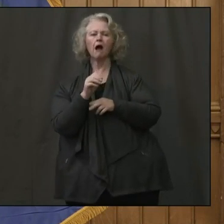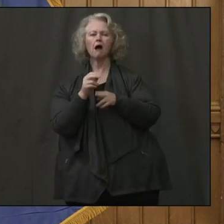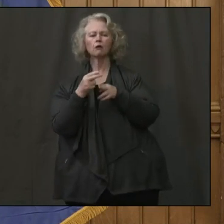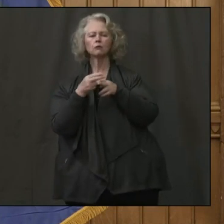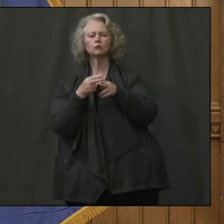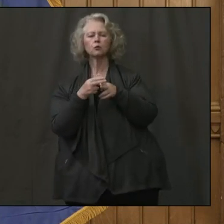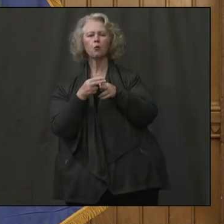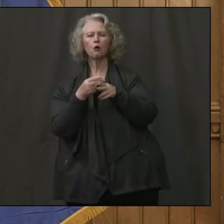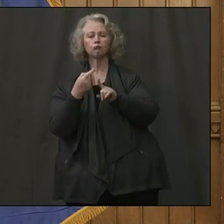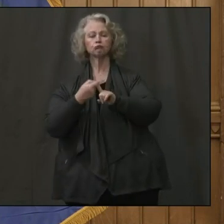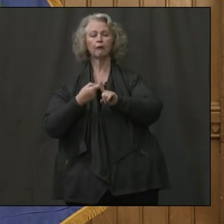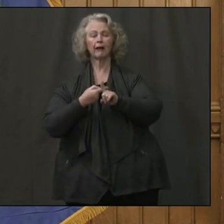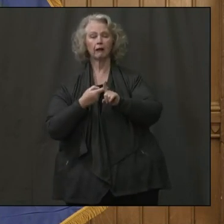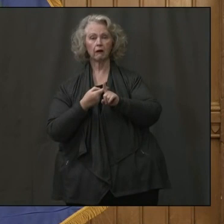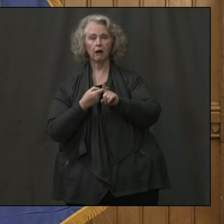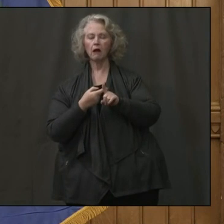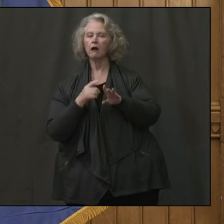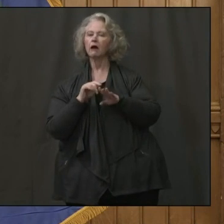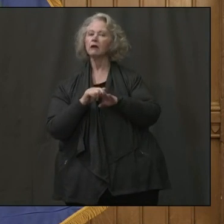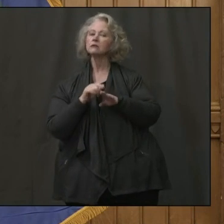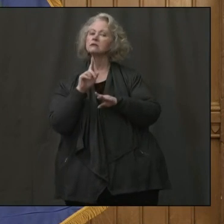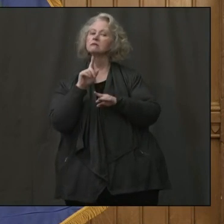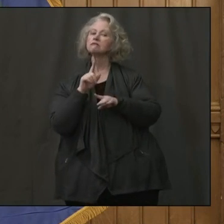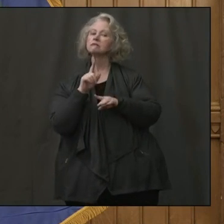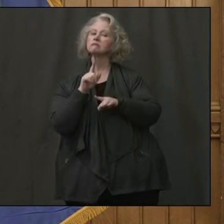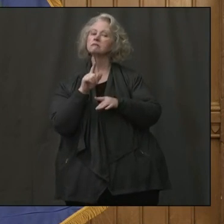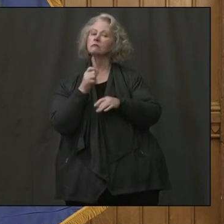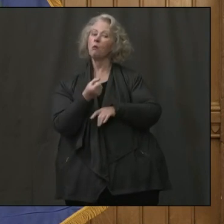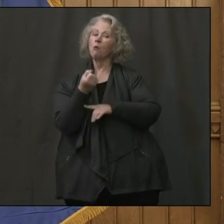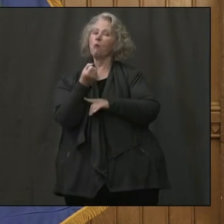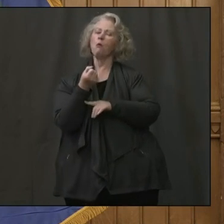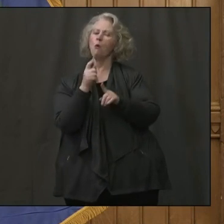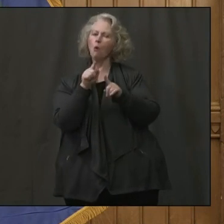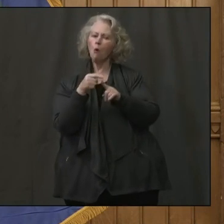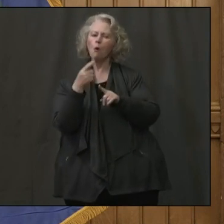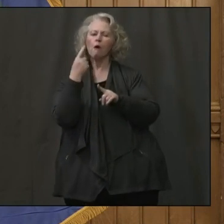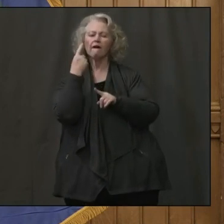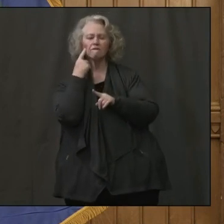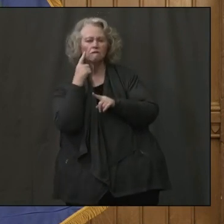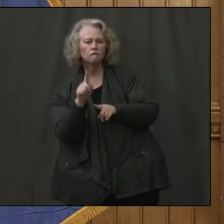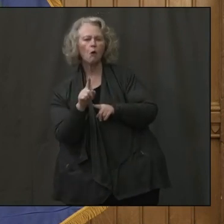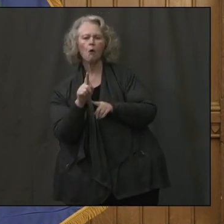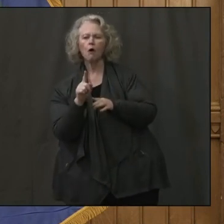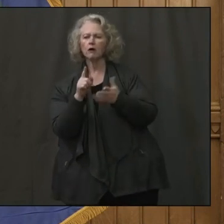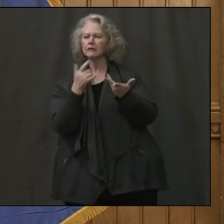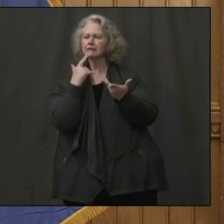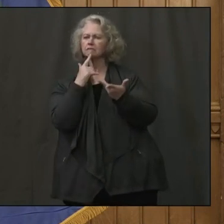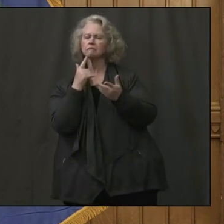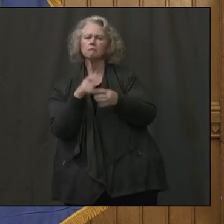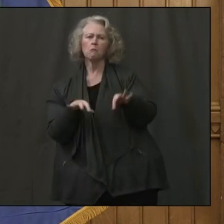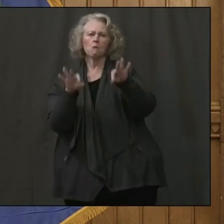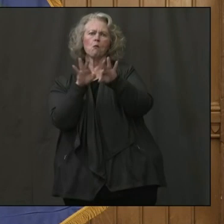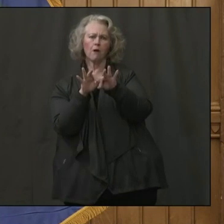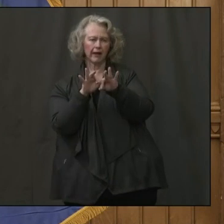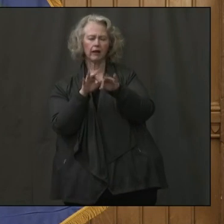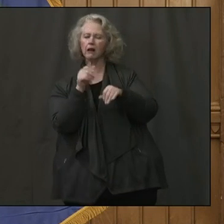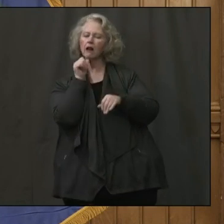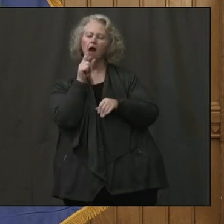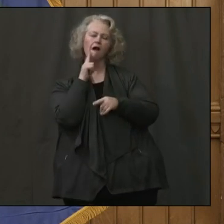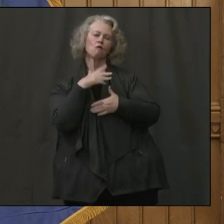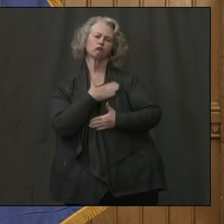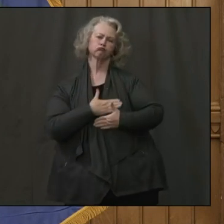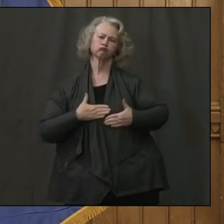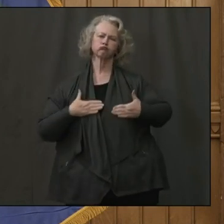are reserved only for essential workers, not leisure travel, not vacationers, trying to make sure that that is